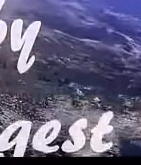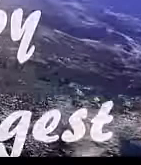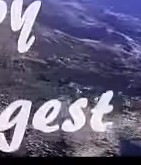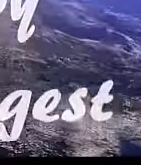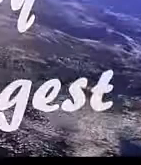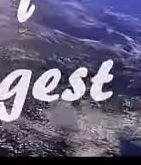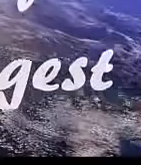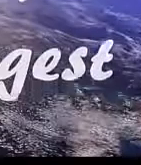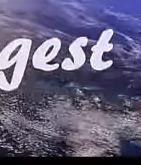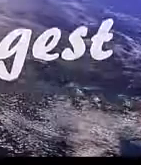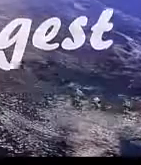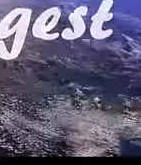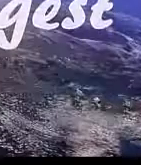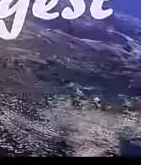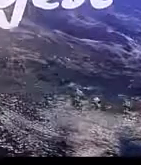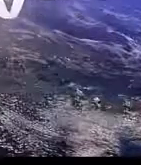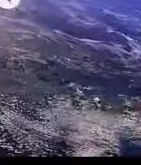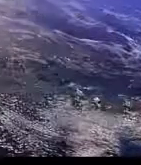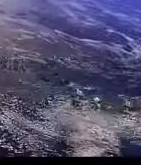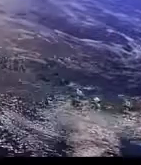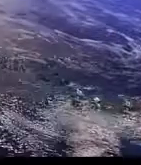MBC News, Blanta. You